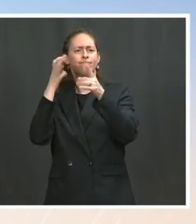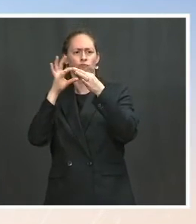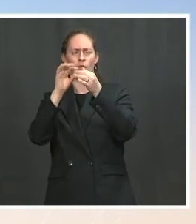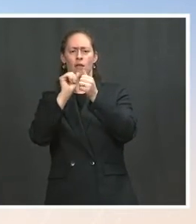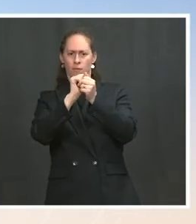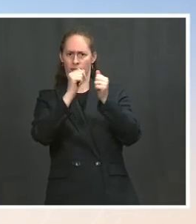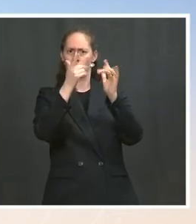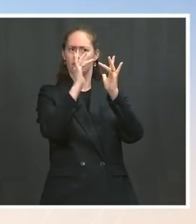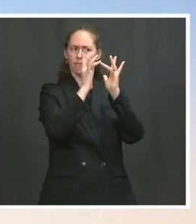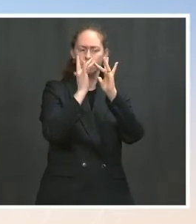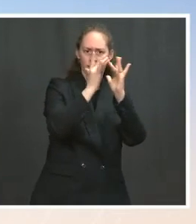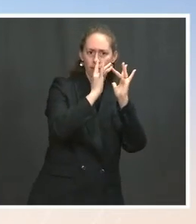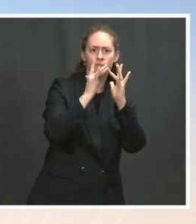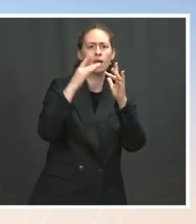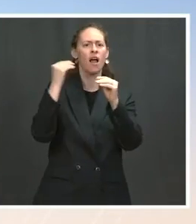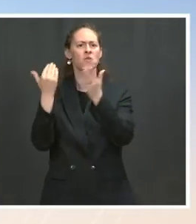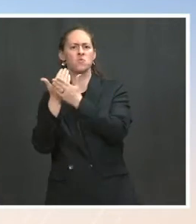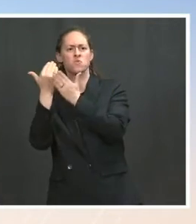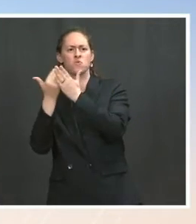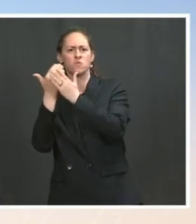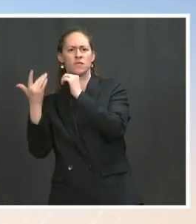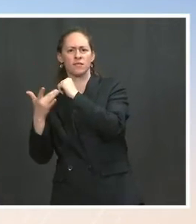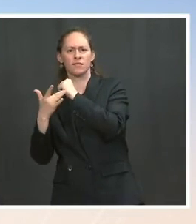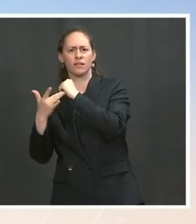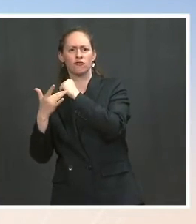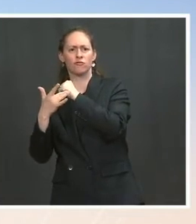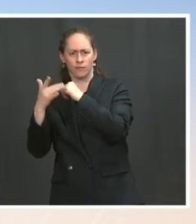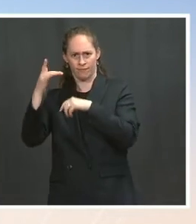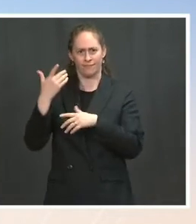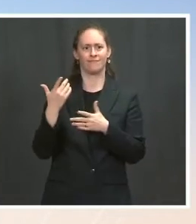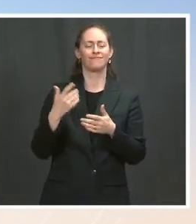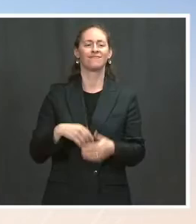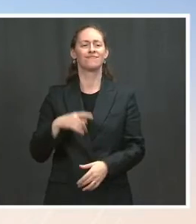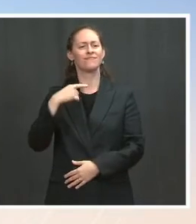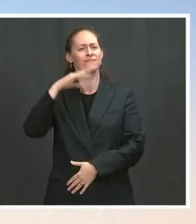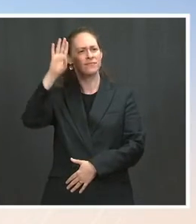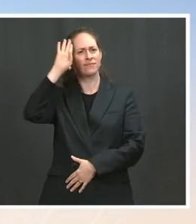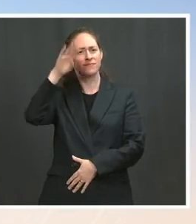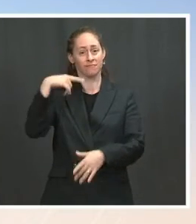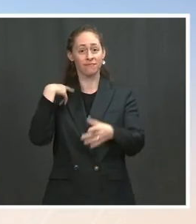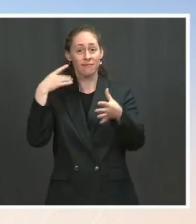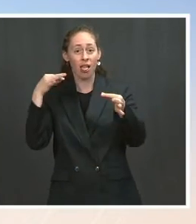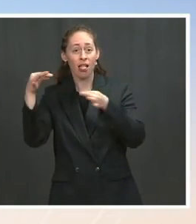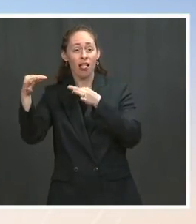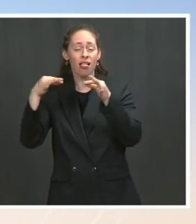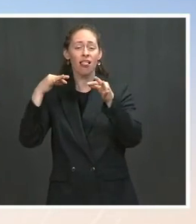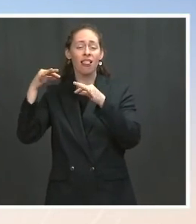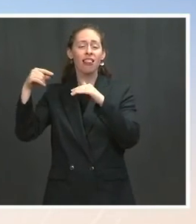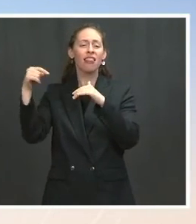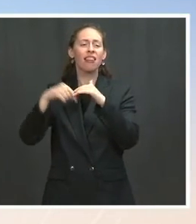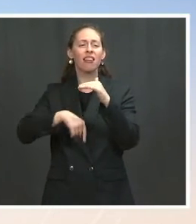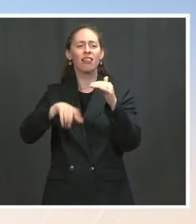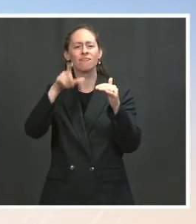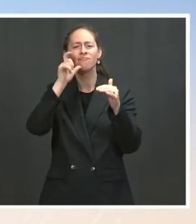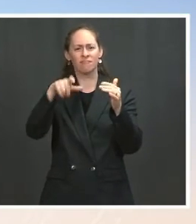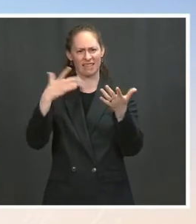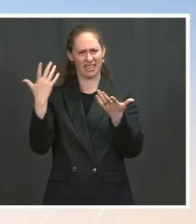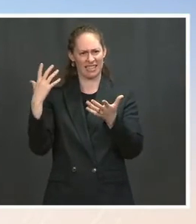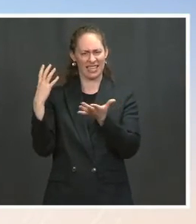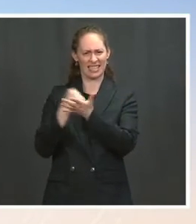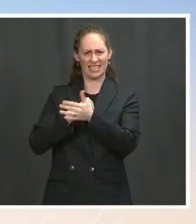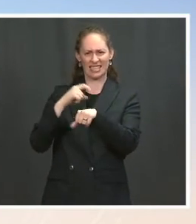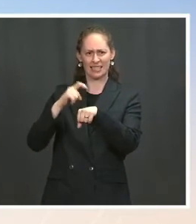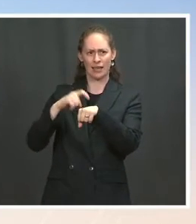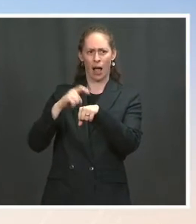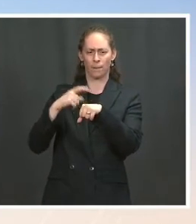are, so I'm going to skip the introductions so we have more time for questions we have very limited time but we'll try to take as many as possible so with that i'll turn it over to